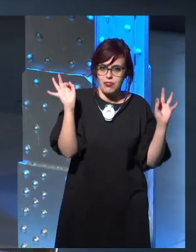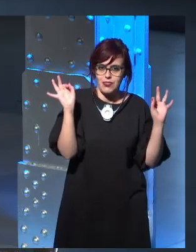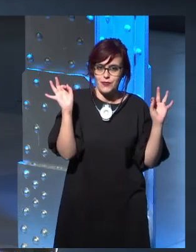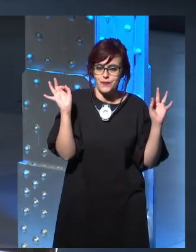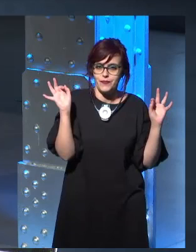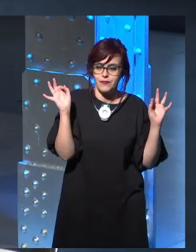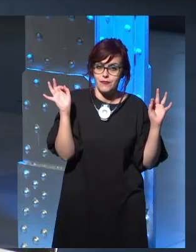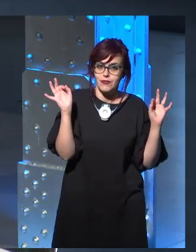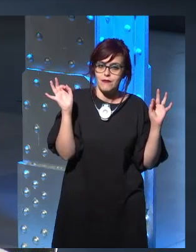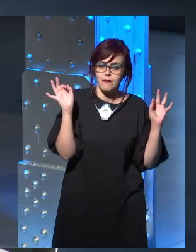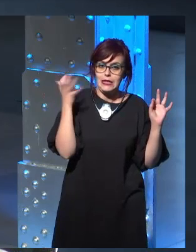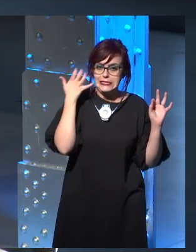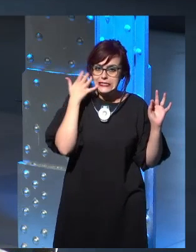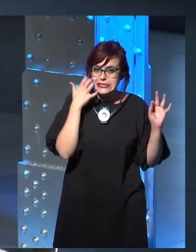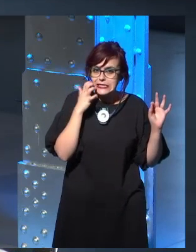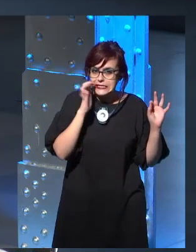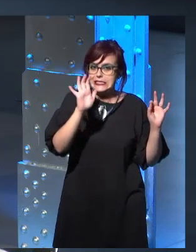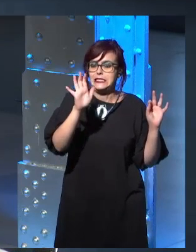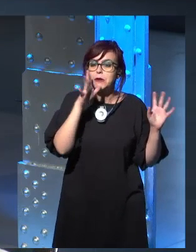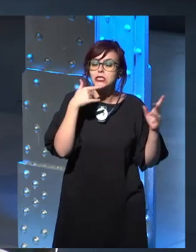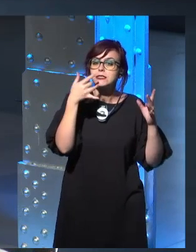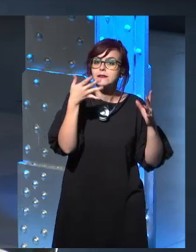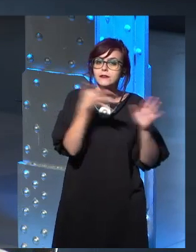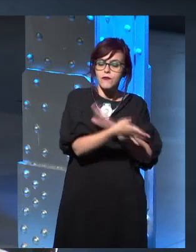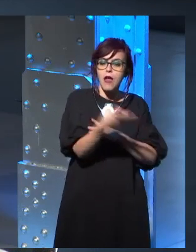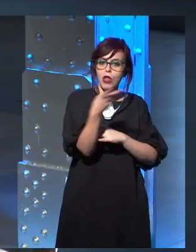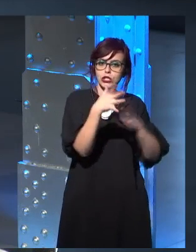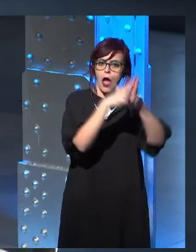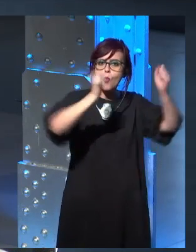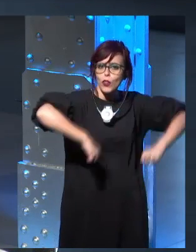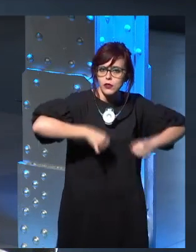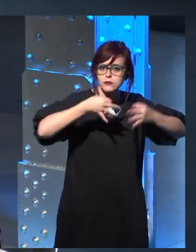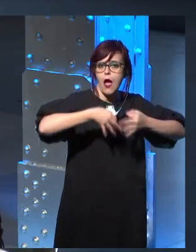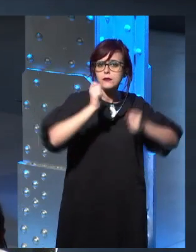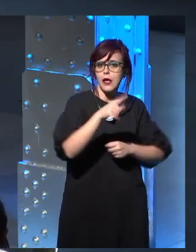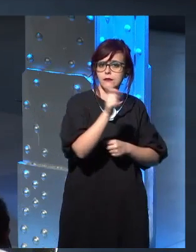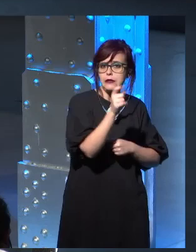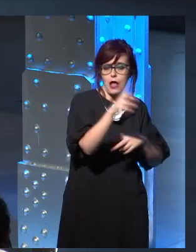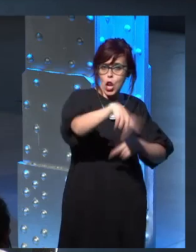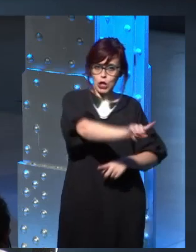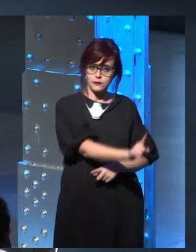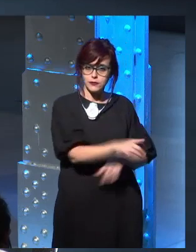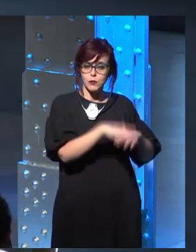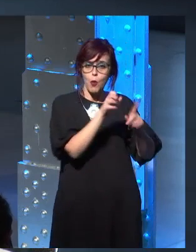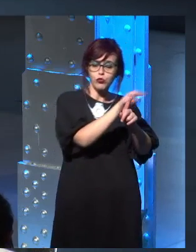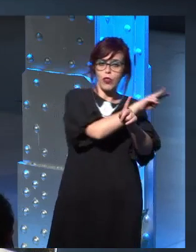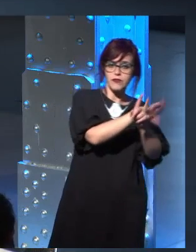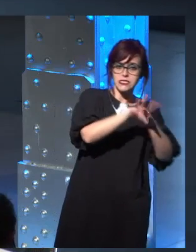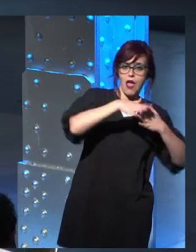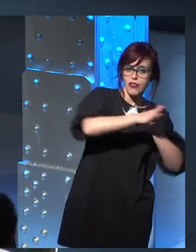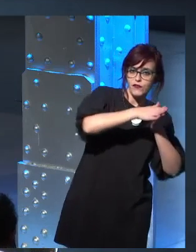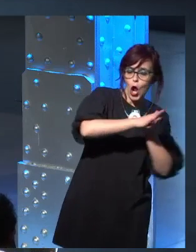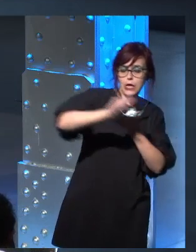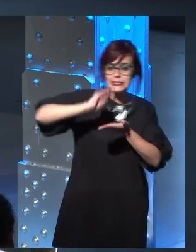but they don't necessarily agree on things. And at the same time, I think Anne and, uh, Random House and also Jane